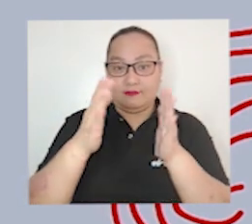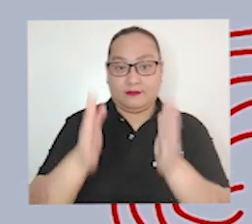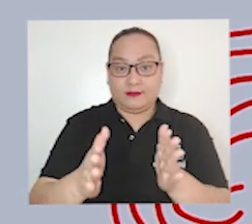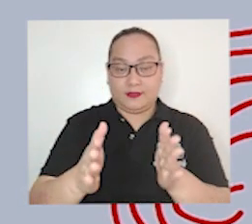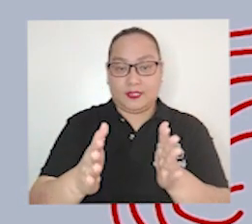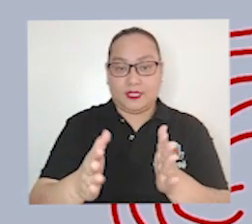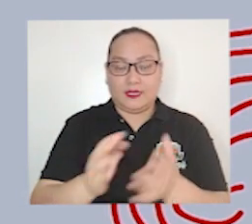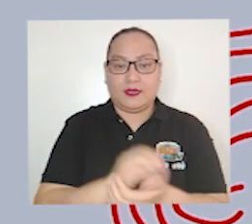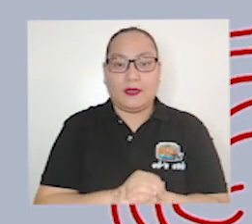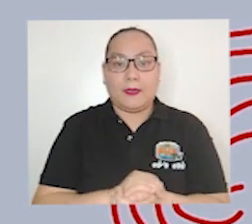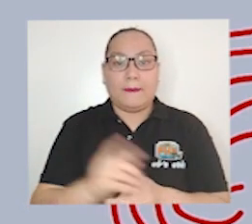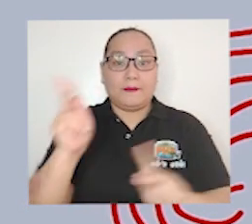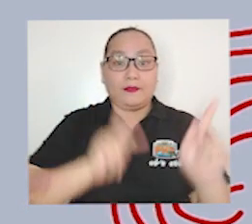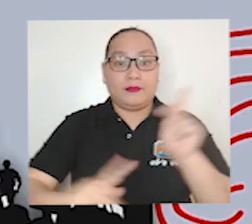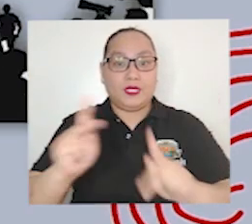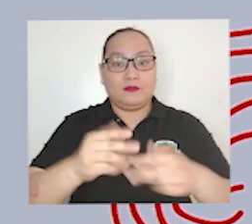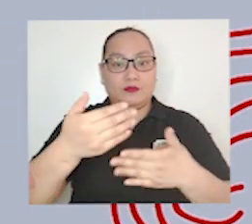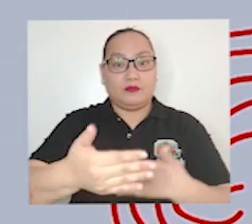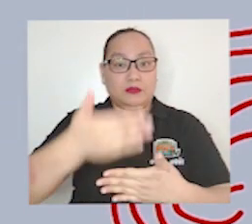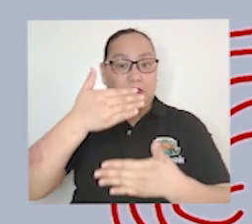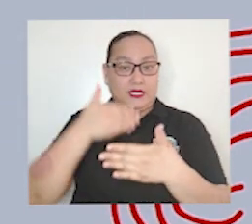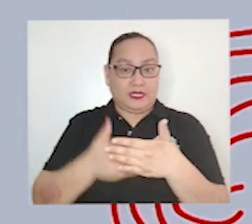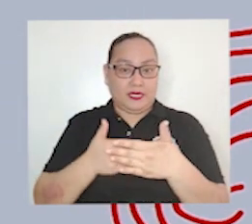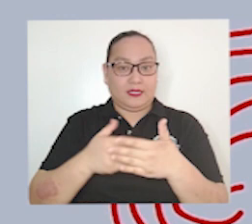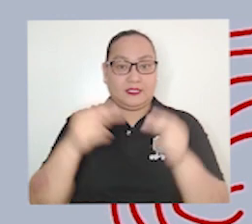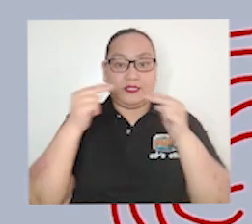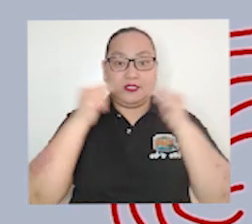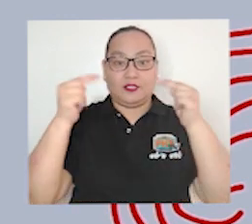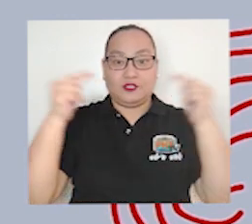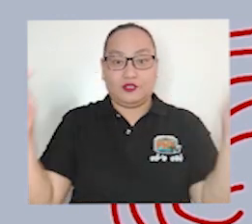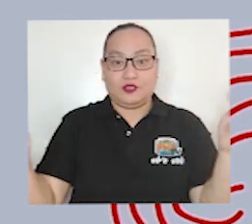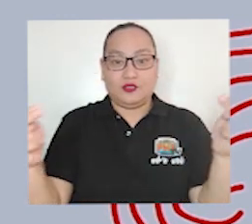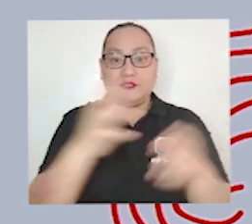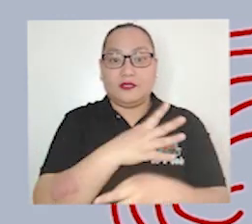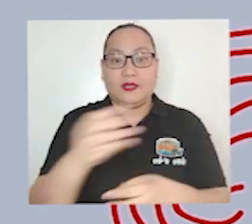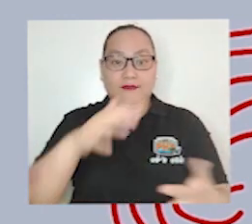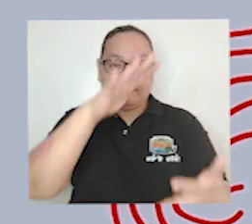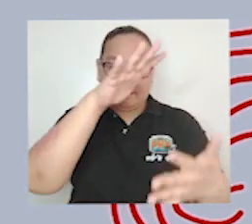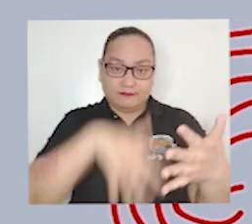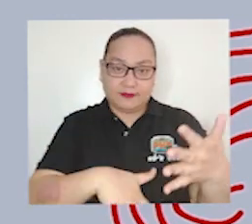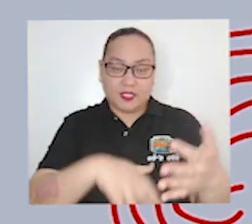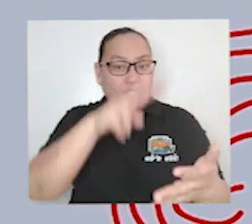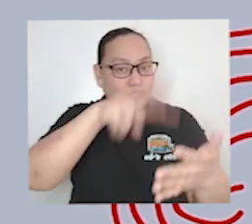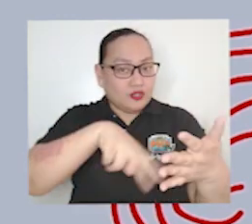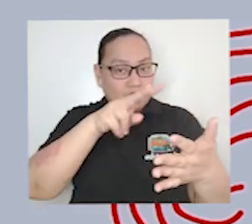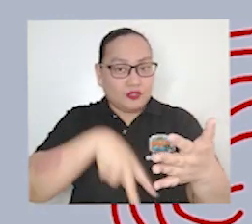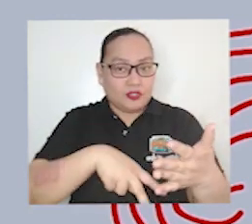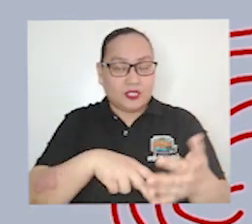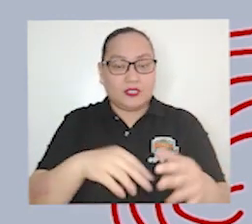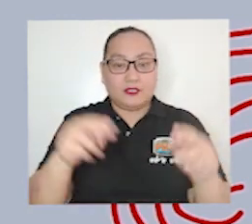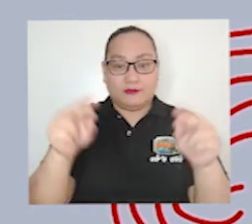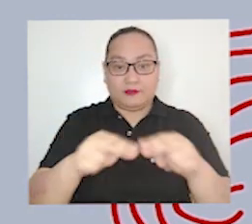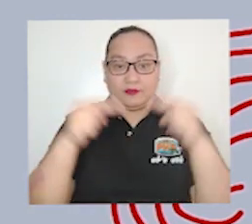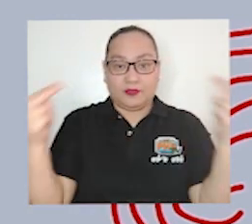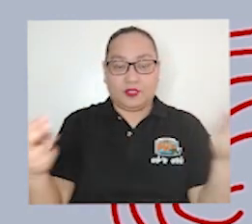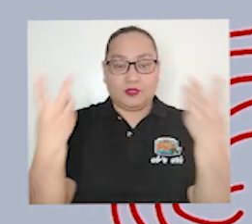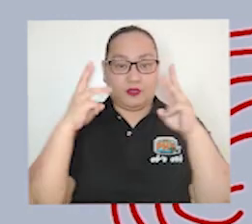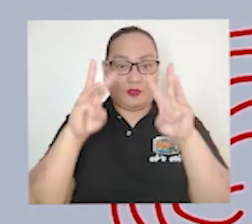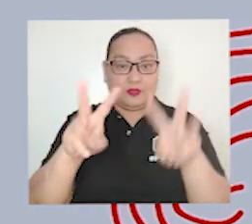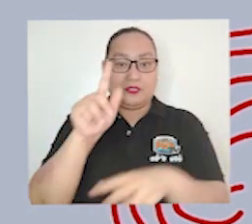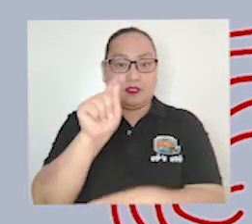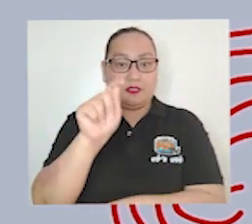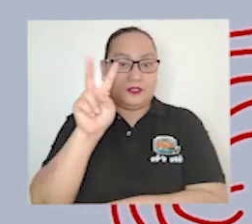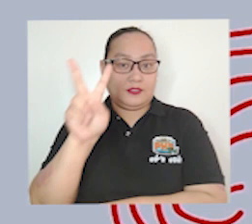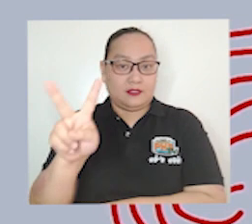they are the people behind the news and articles that we read in the news and watch on TV